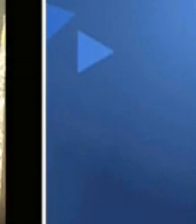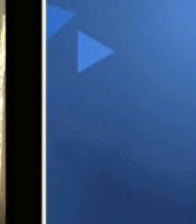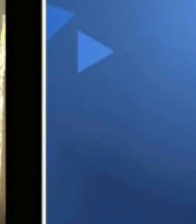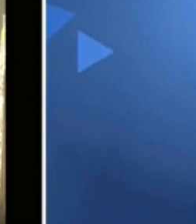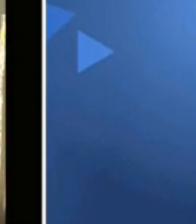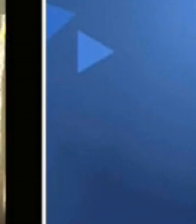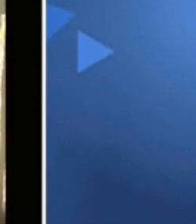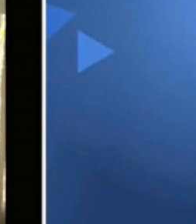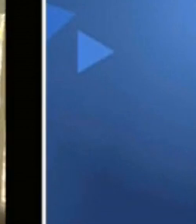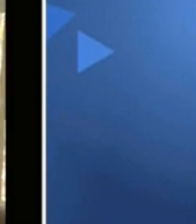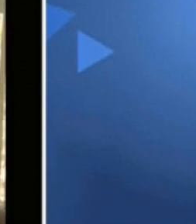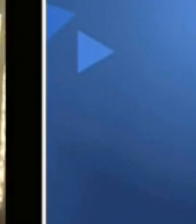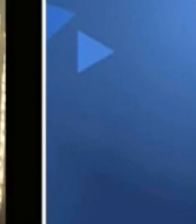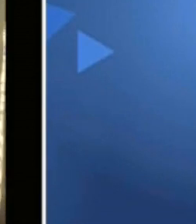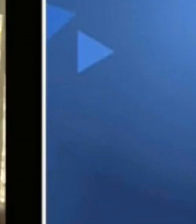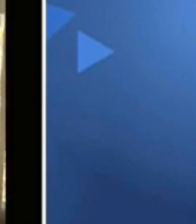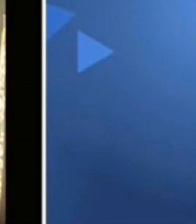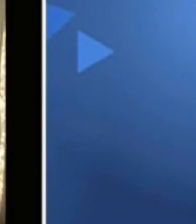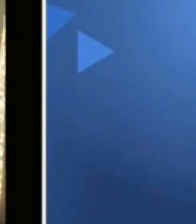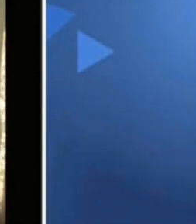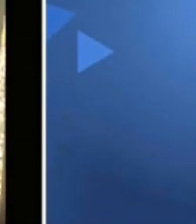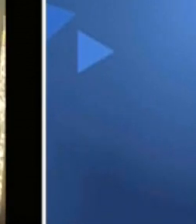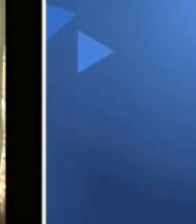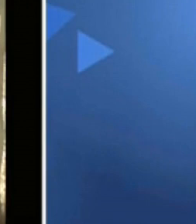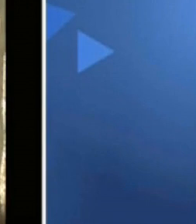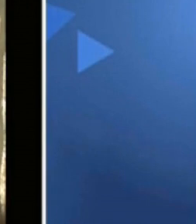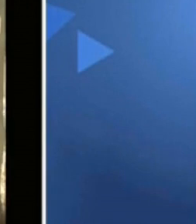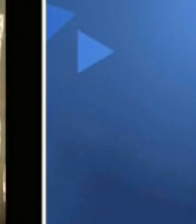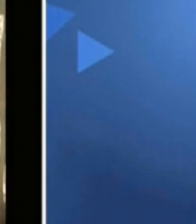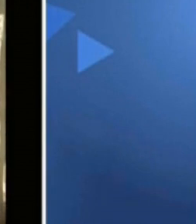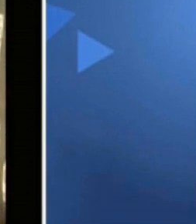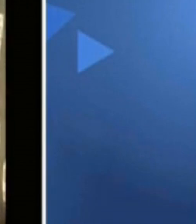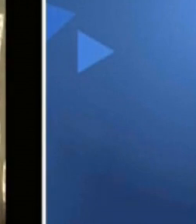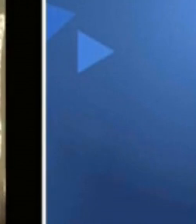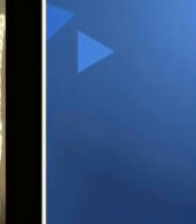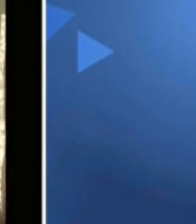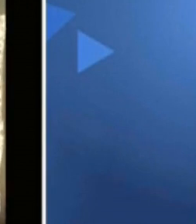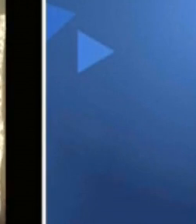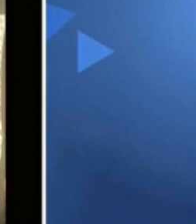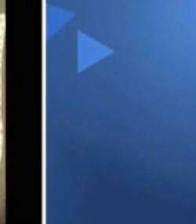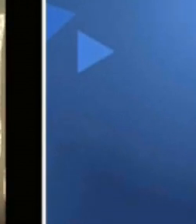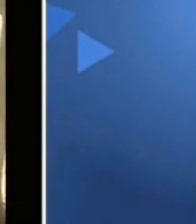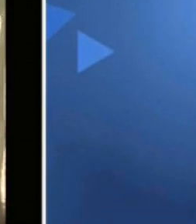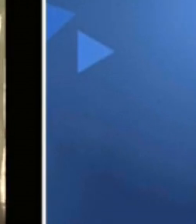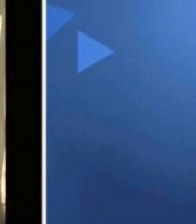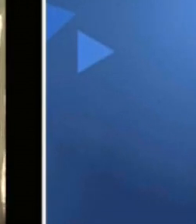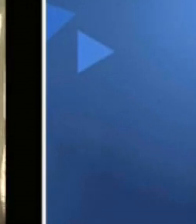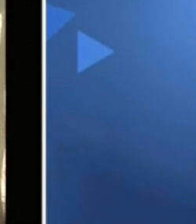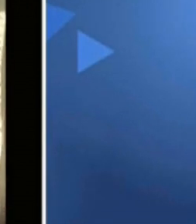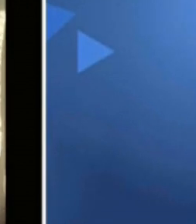actually cut across. And maybe the idea of the NYDA at the time, and I think that the NYDA has done well, first and foremost, we must